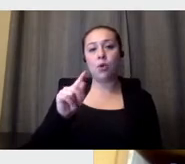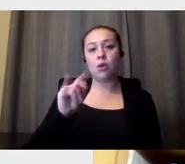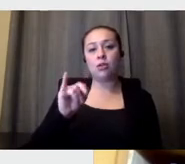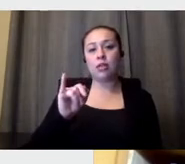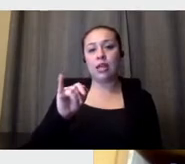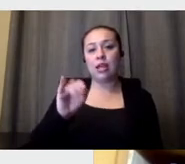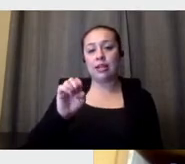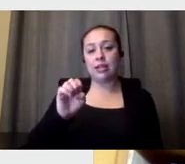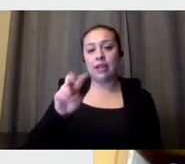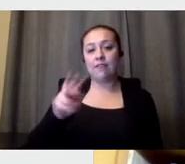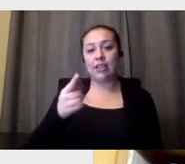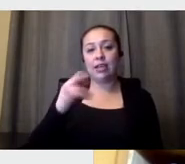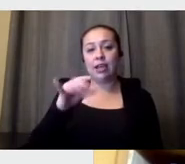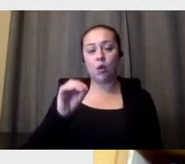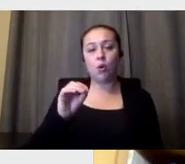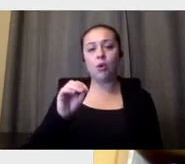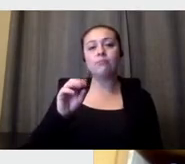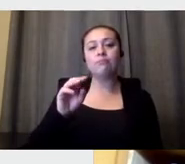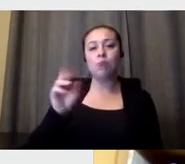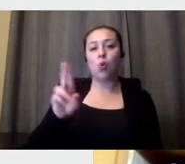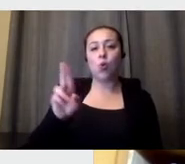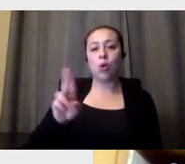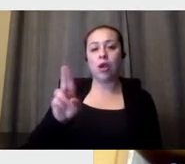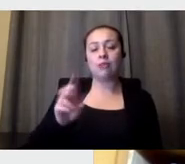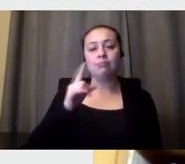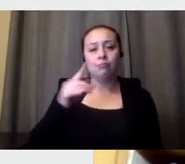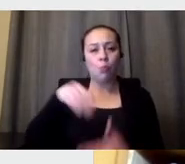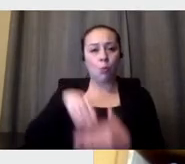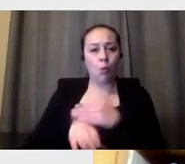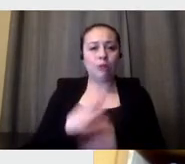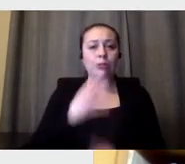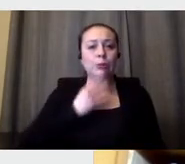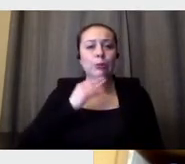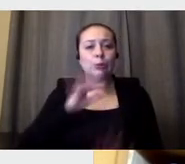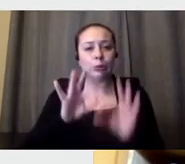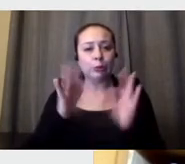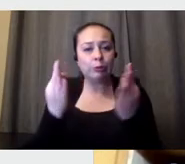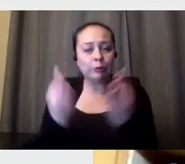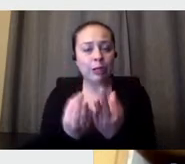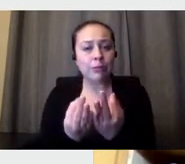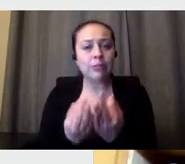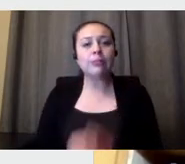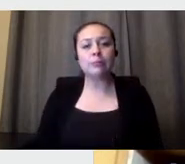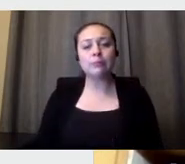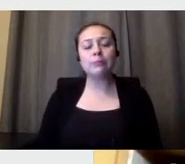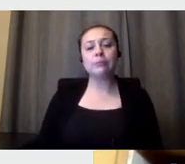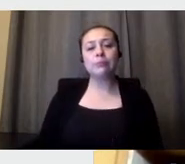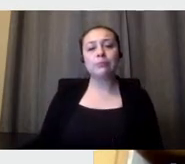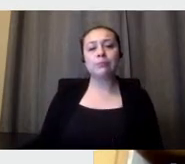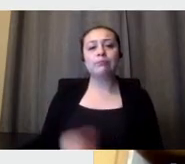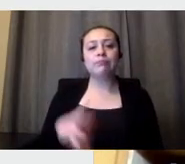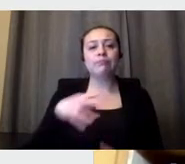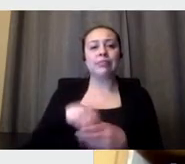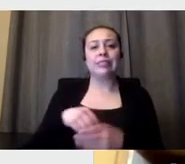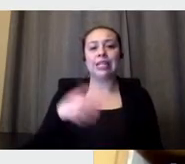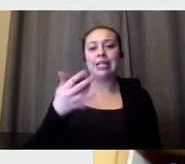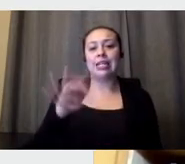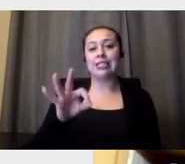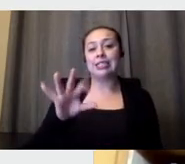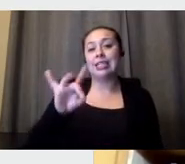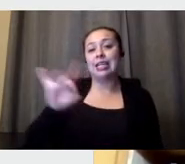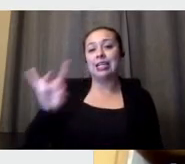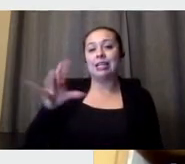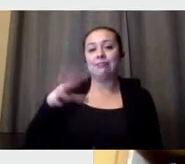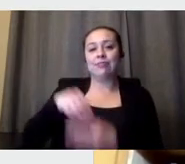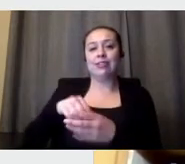in the year 5748 of the Jewish calendar or 1988 in the Gregorian calendar. He